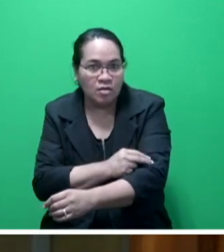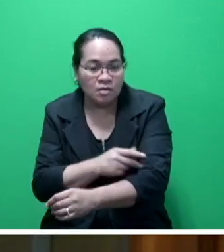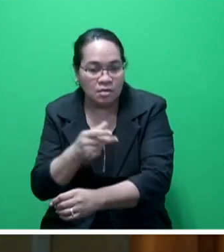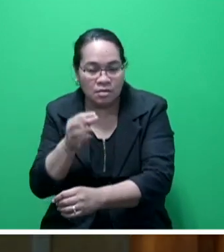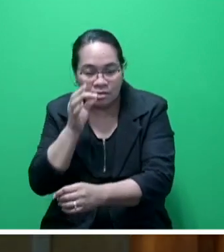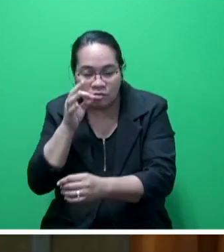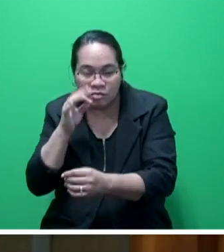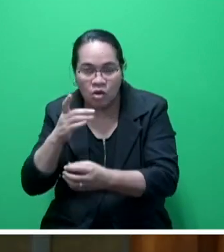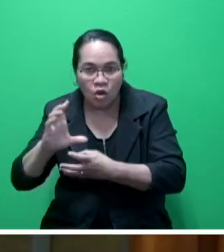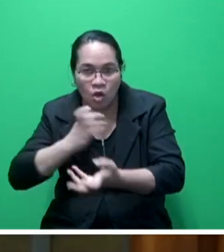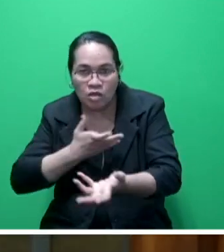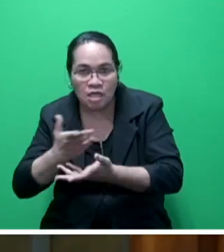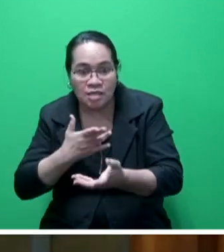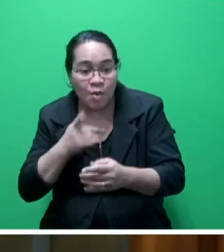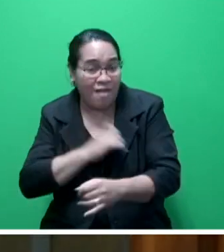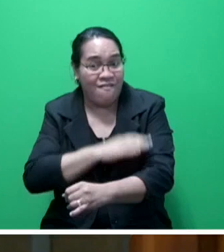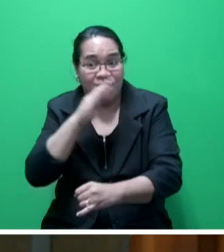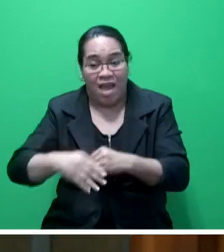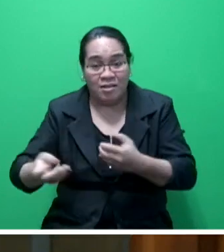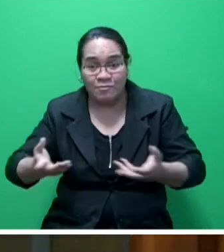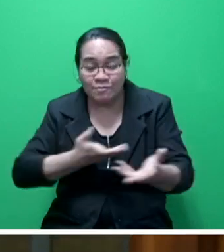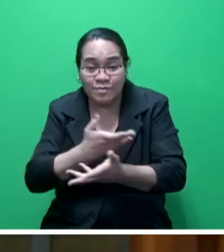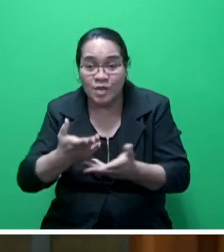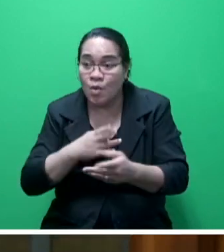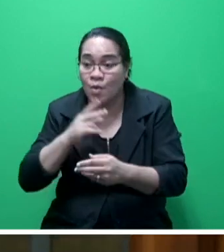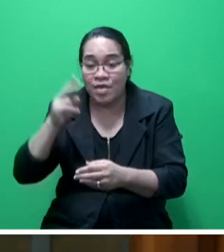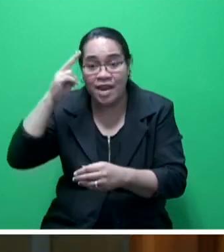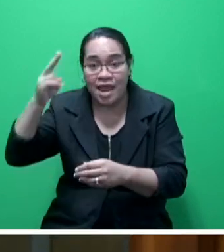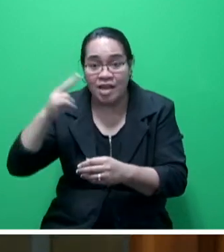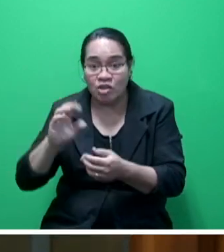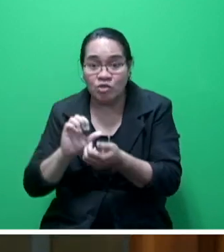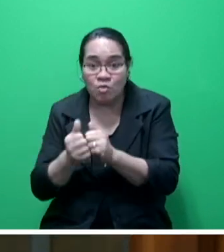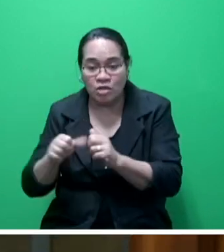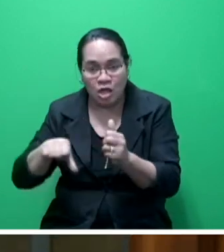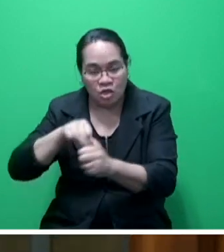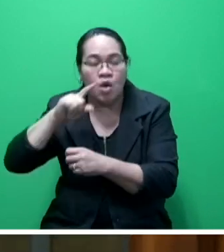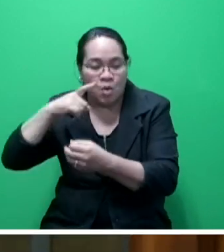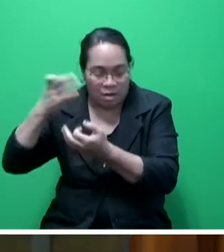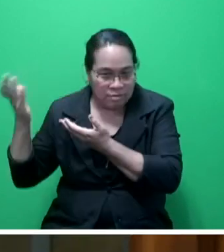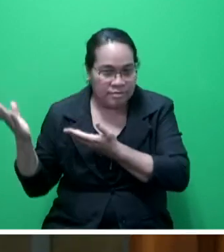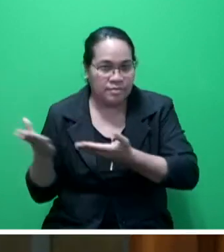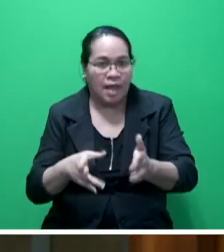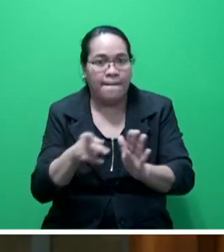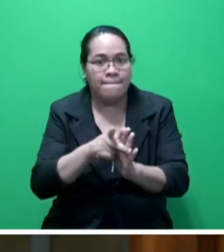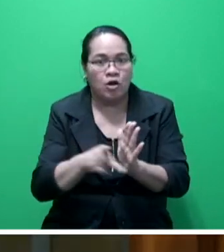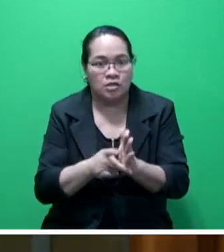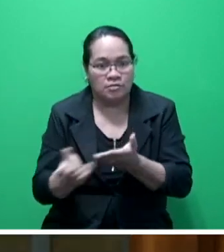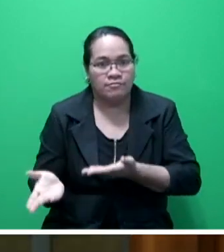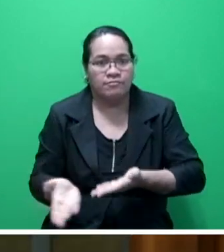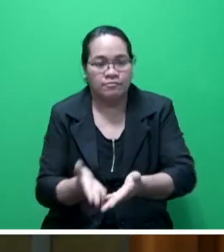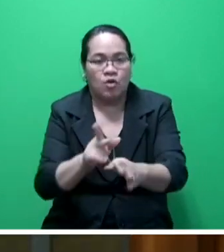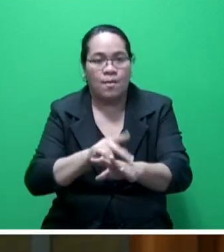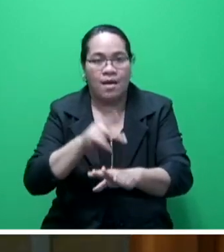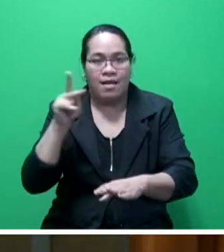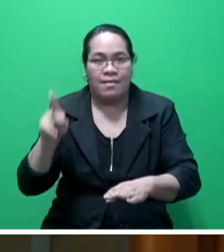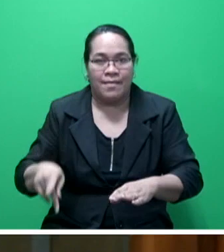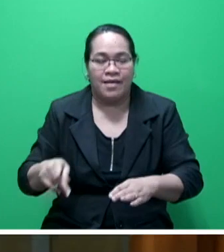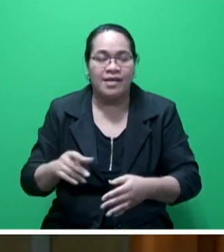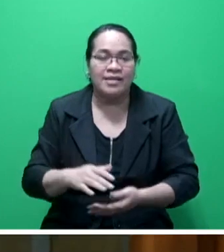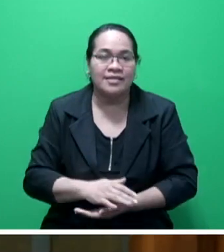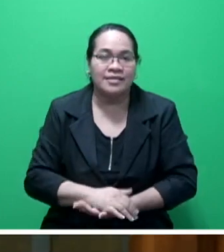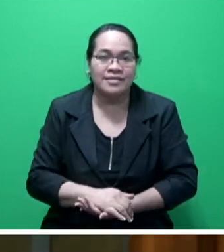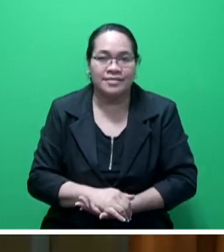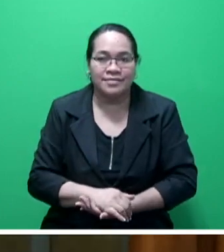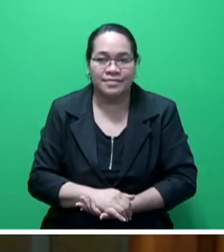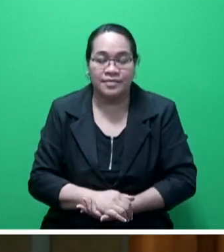Mr. Speaker say, with the National Sporting Associations, we will table this policy to Cabinet. Thank you. I